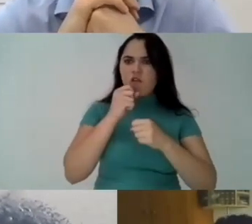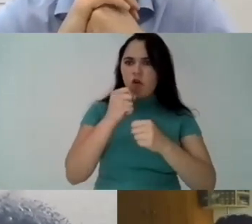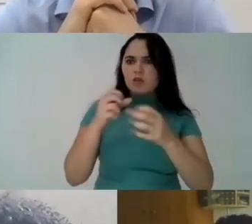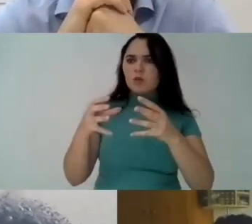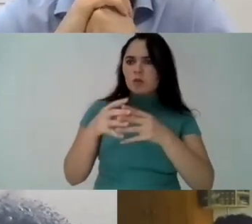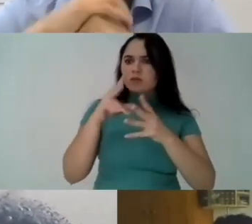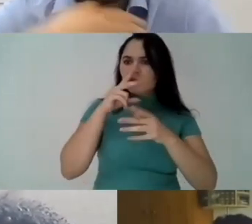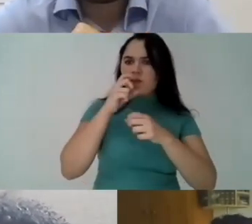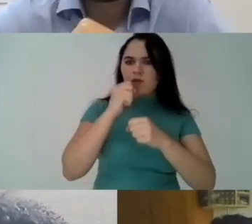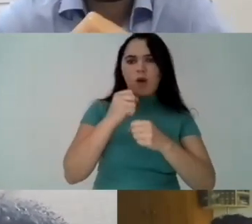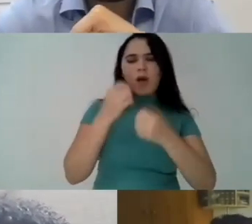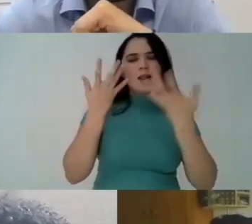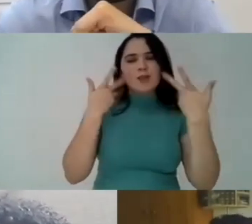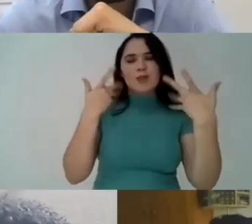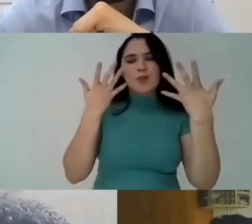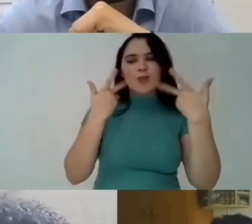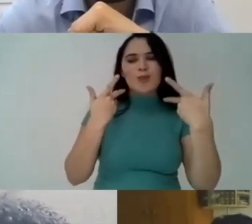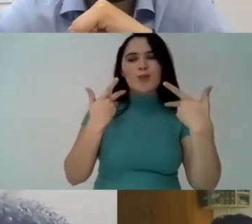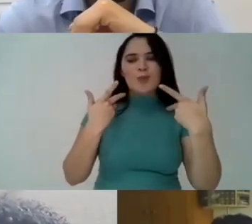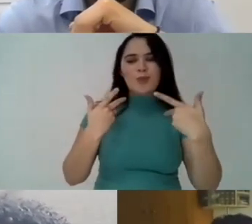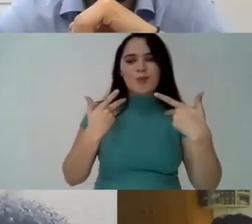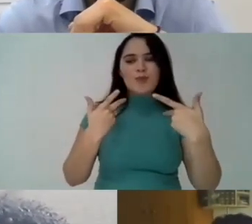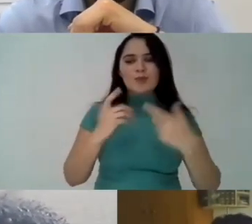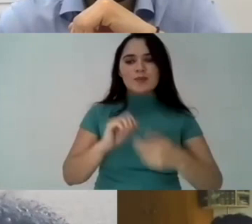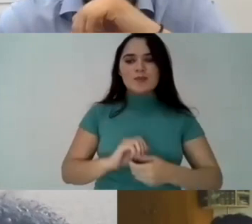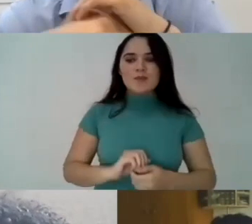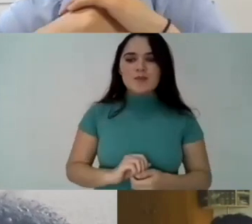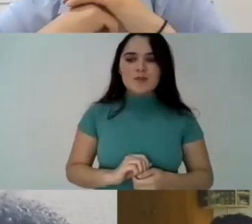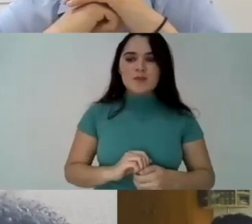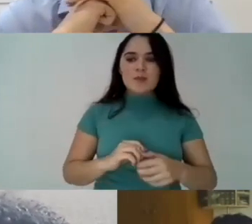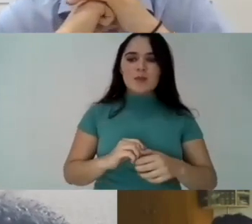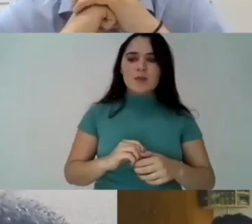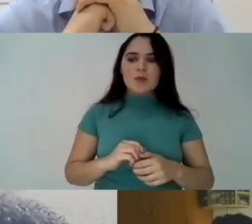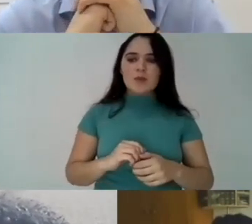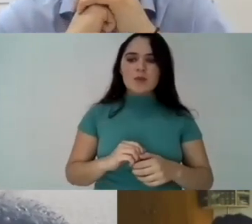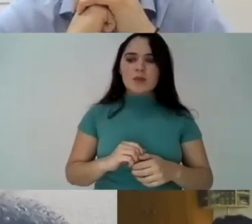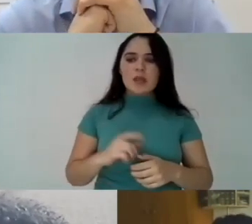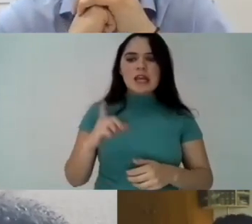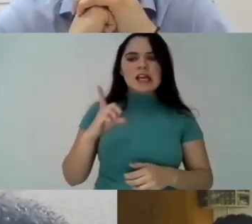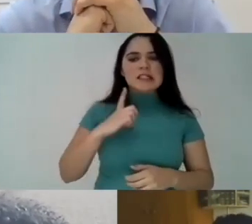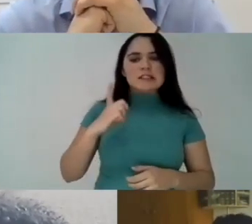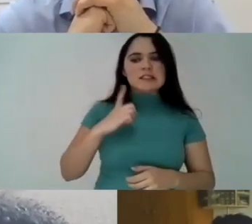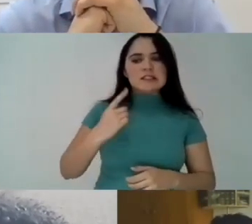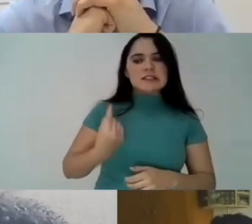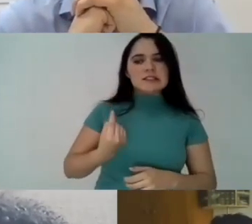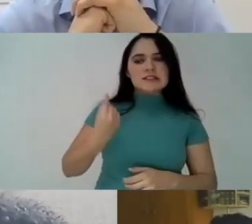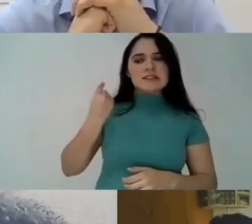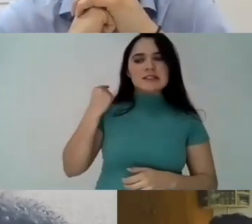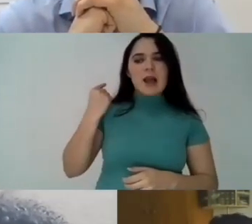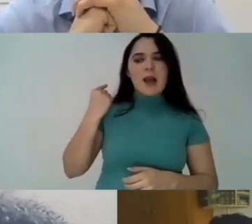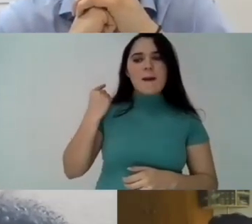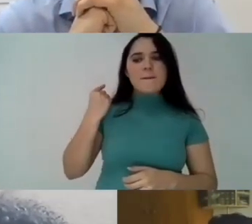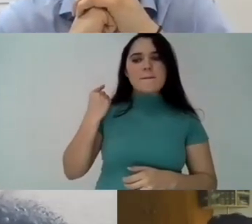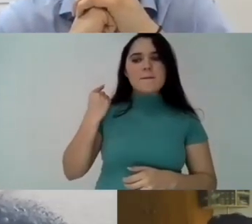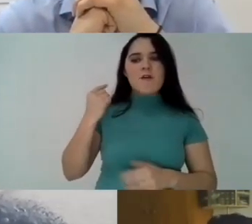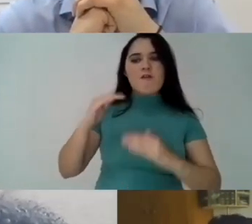strong fight that had the the the student movement very involved with it and this was natural